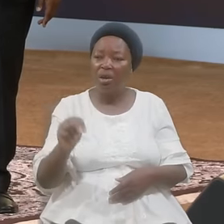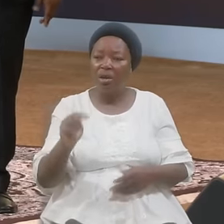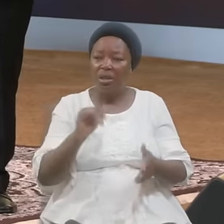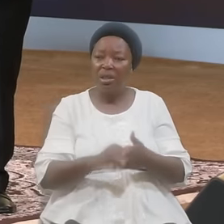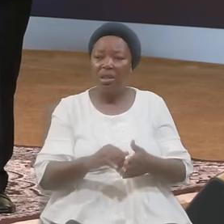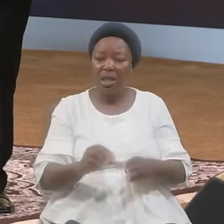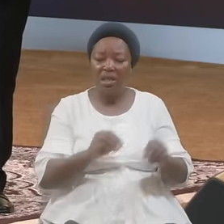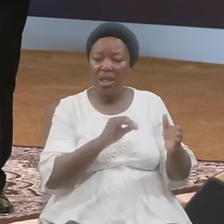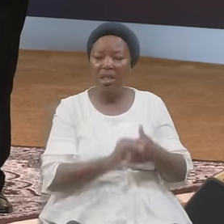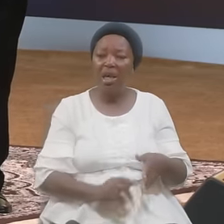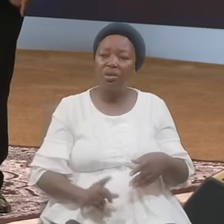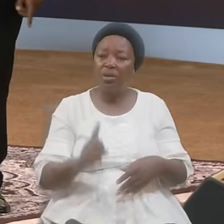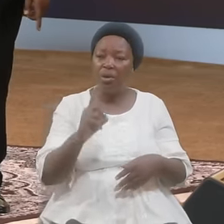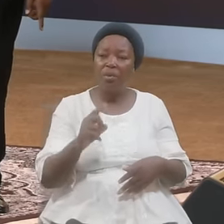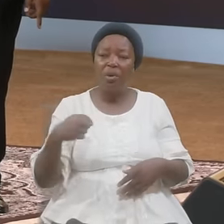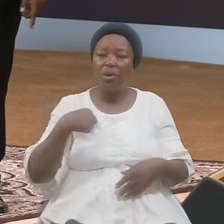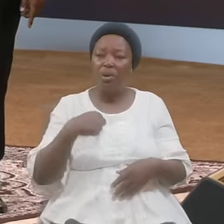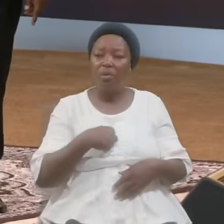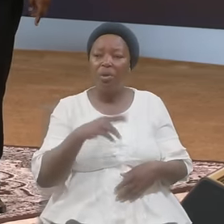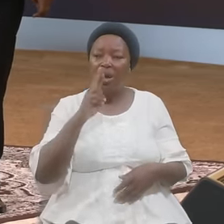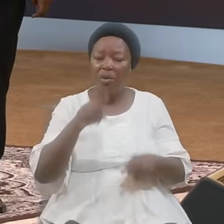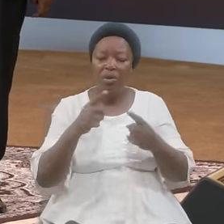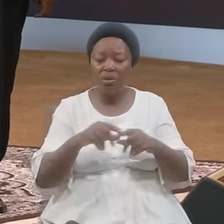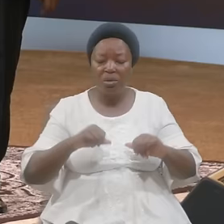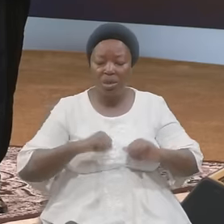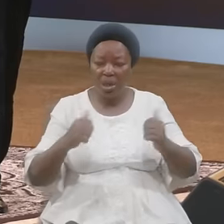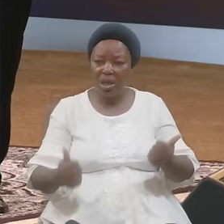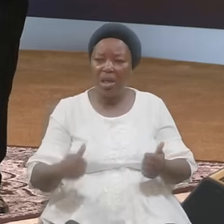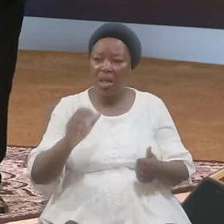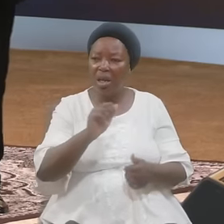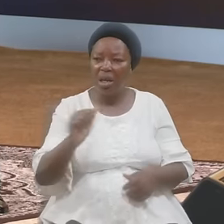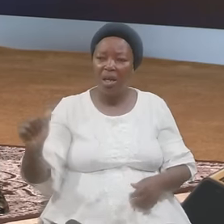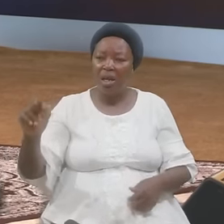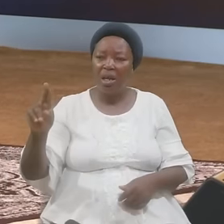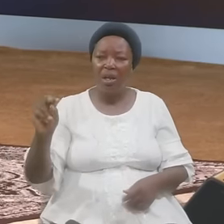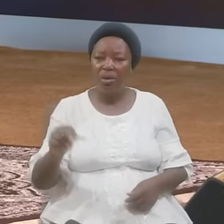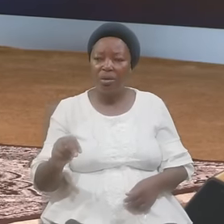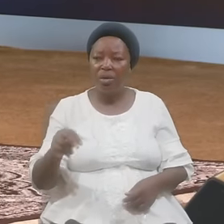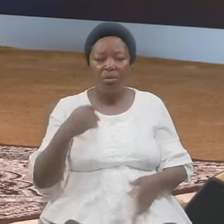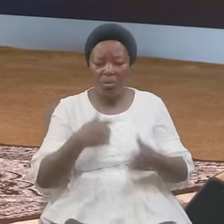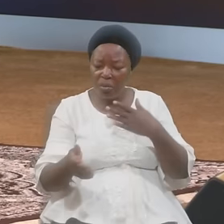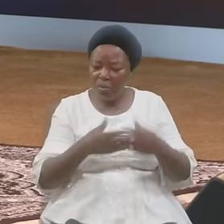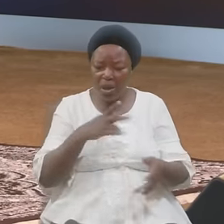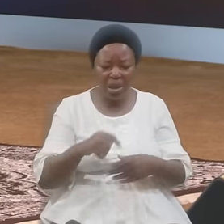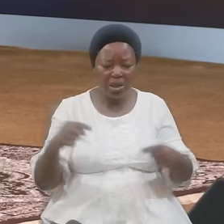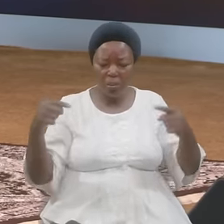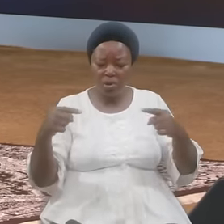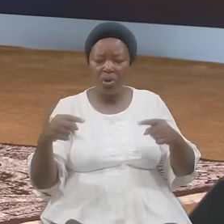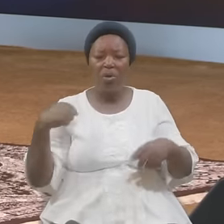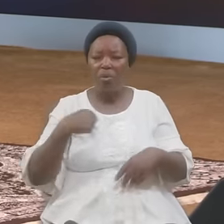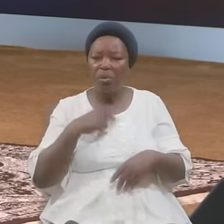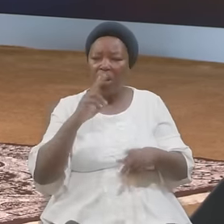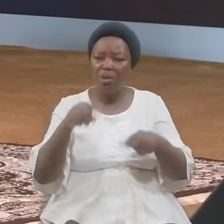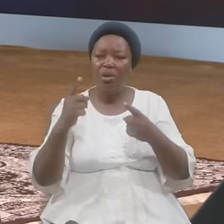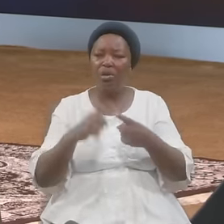We Are Going To Deny Aaron No Matter Their Position We Are Going To Heaven And